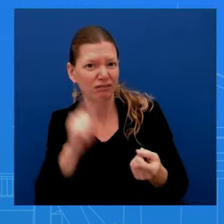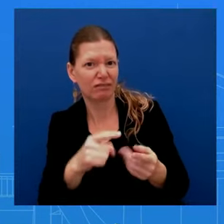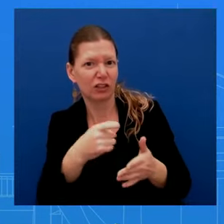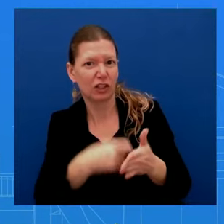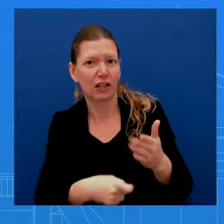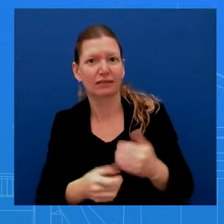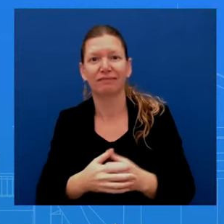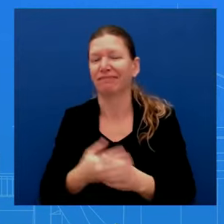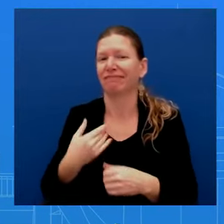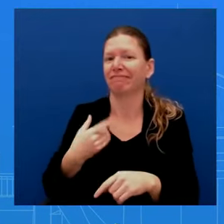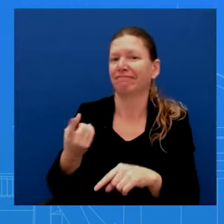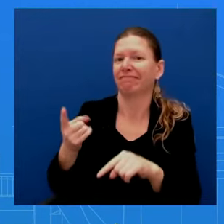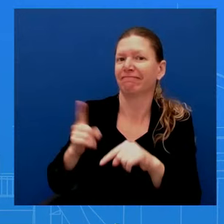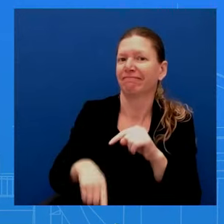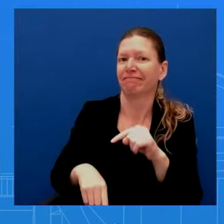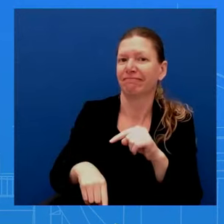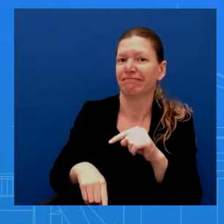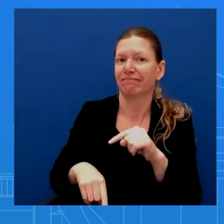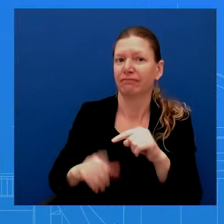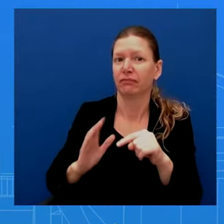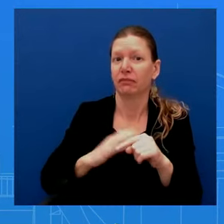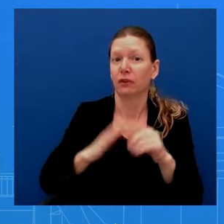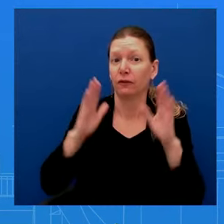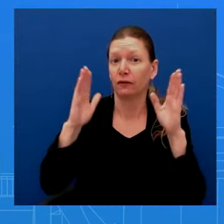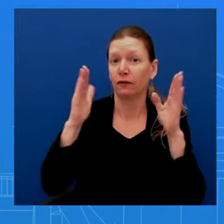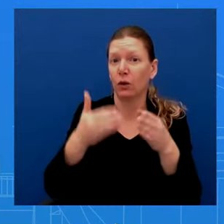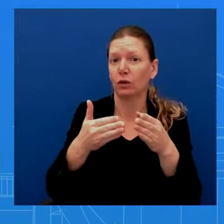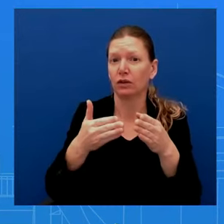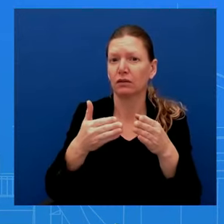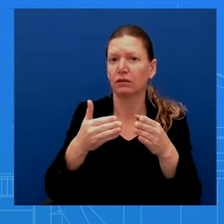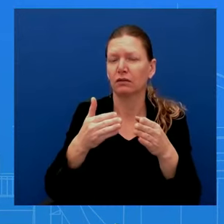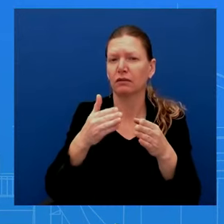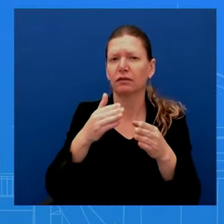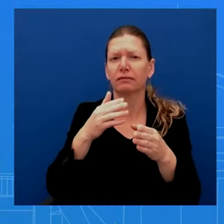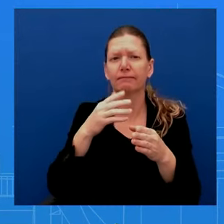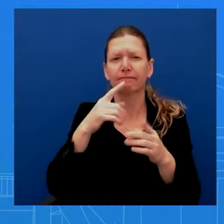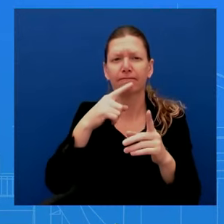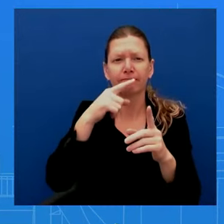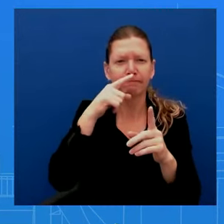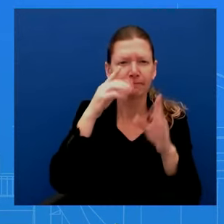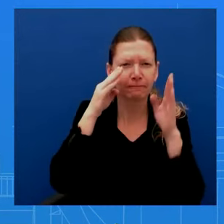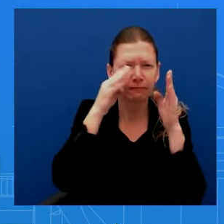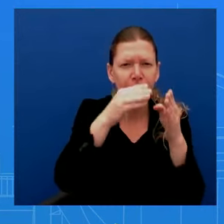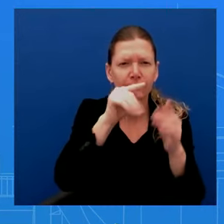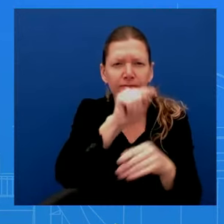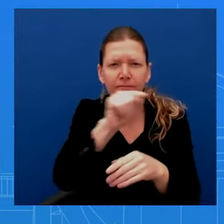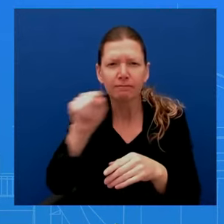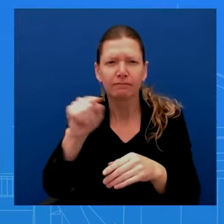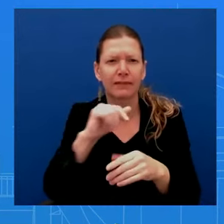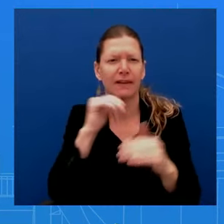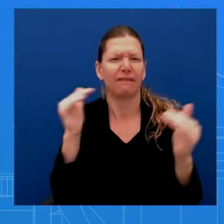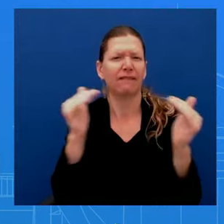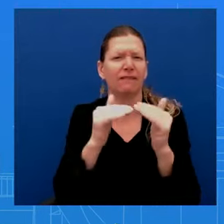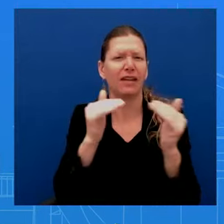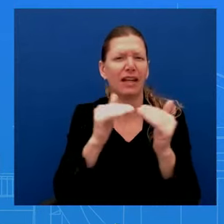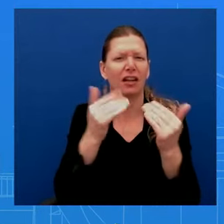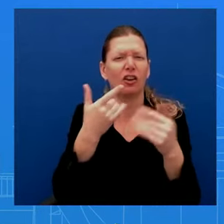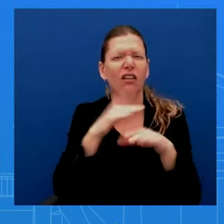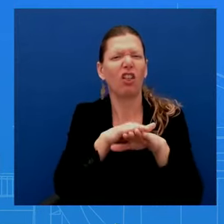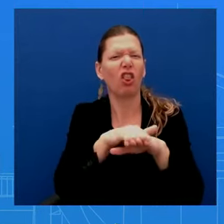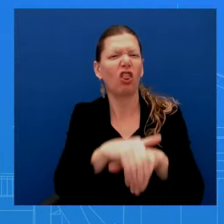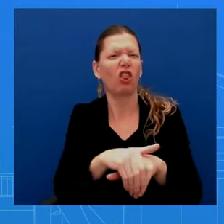unfair and deceptive price practices that are leading to greater costs for American consumers.